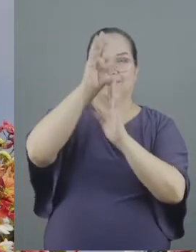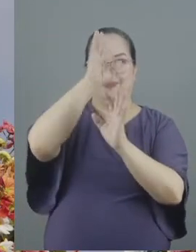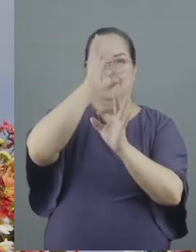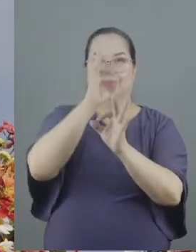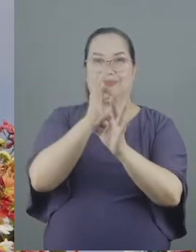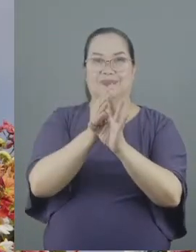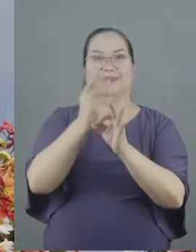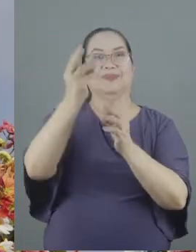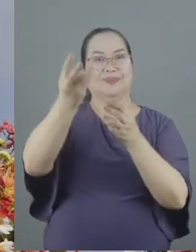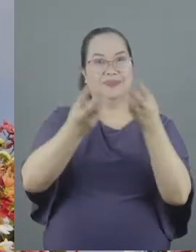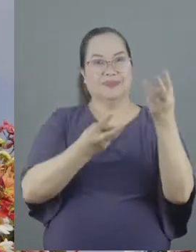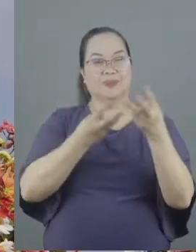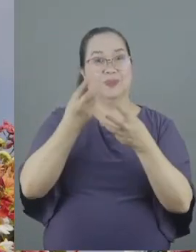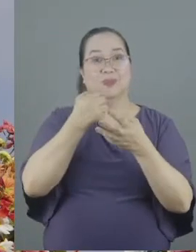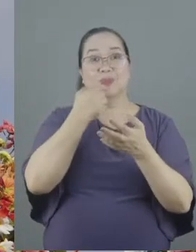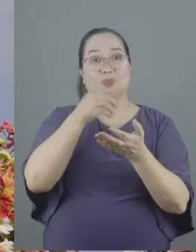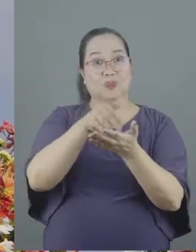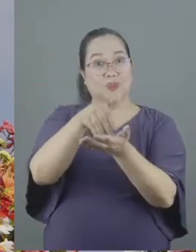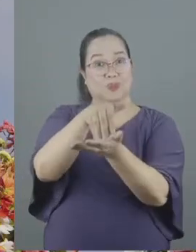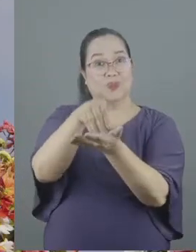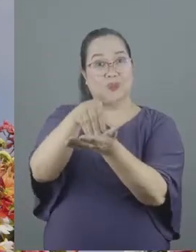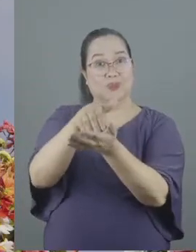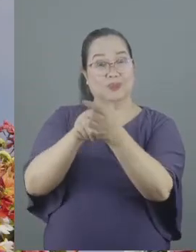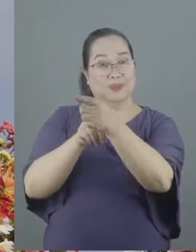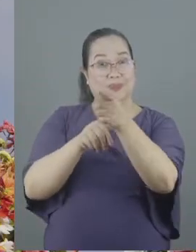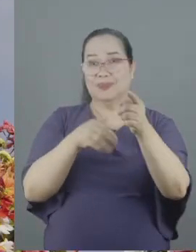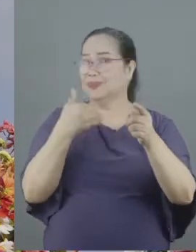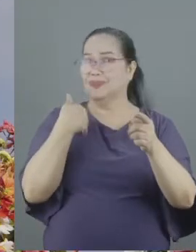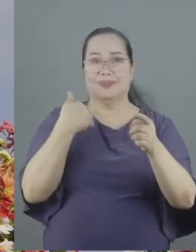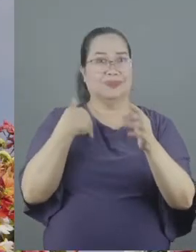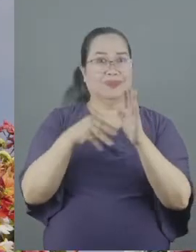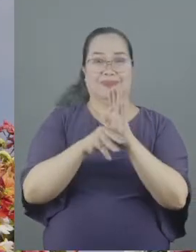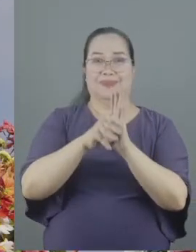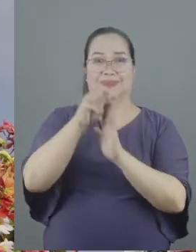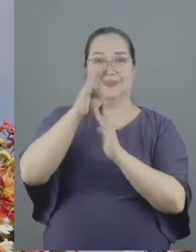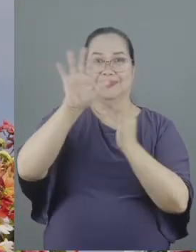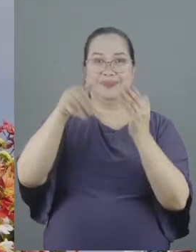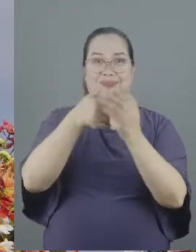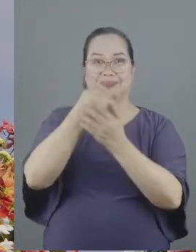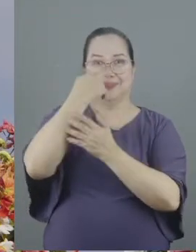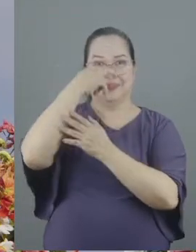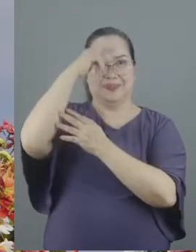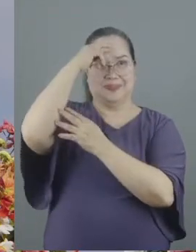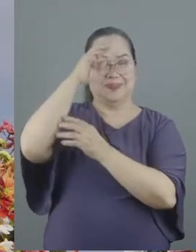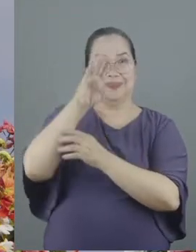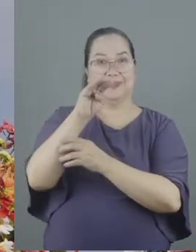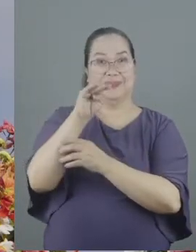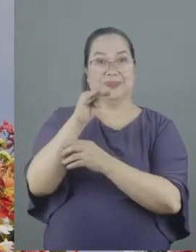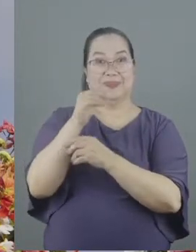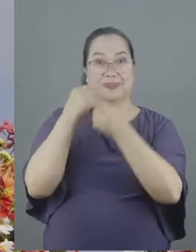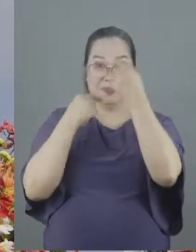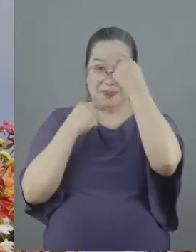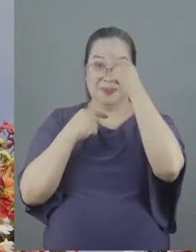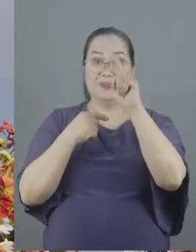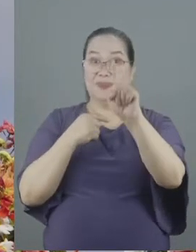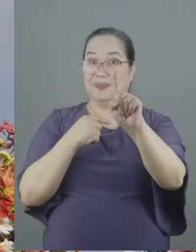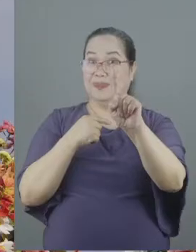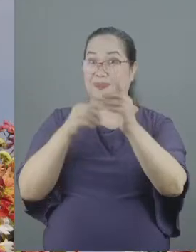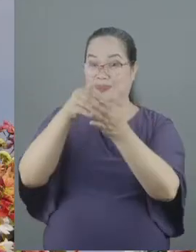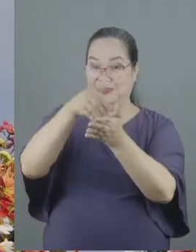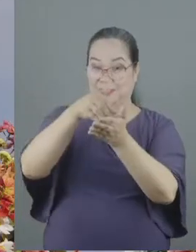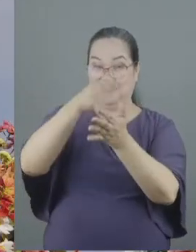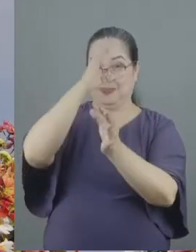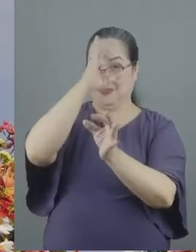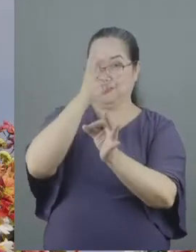welcome those who are less mature that's verse one of Romans 14 where it says as for the one who is weak in faith